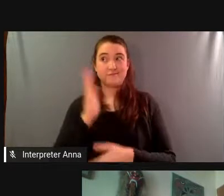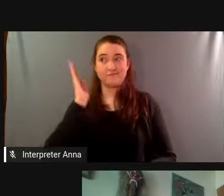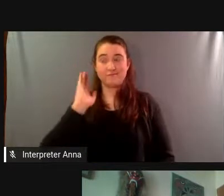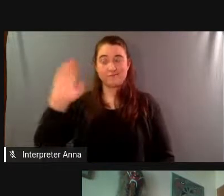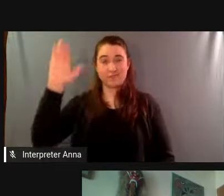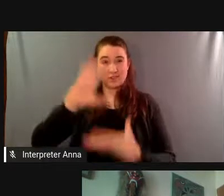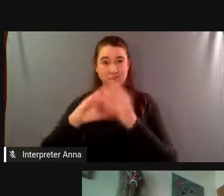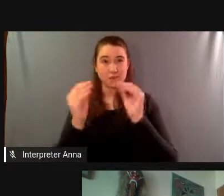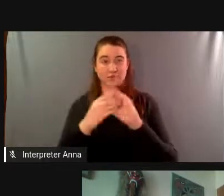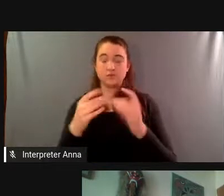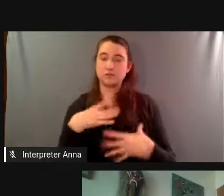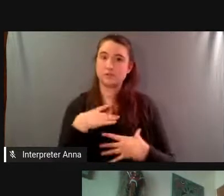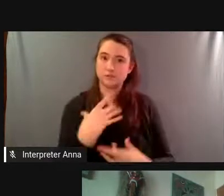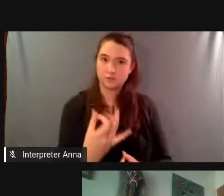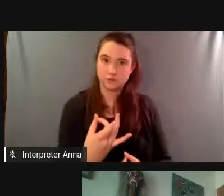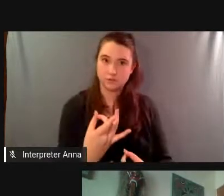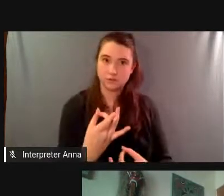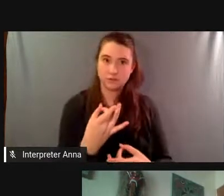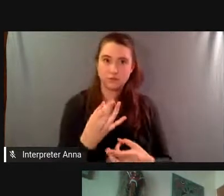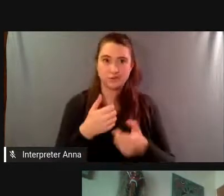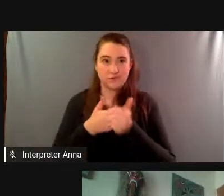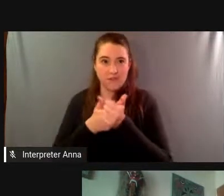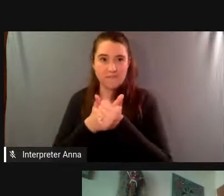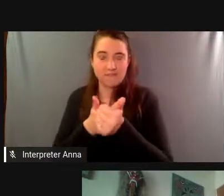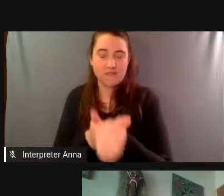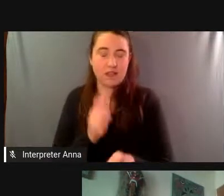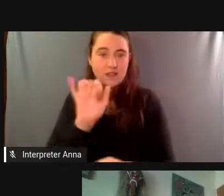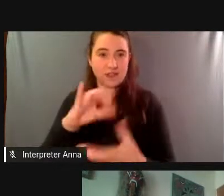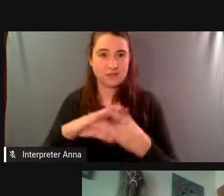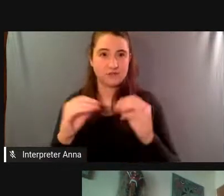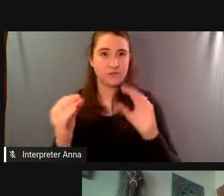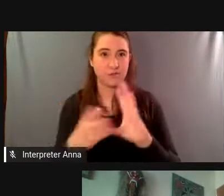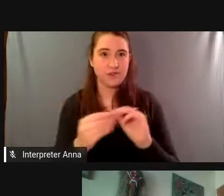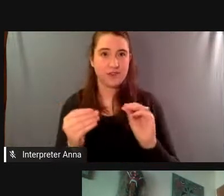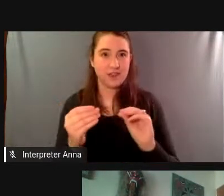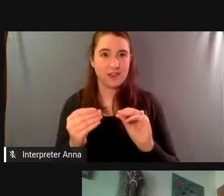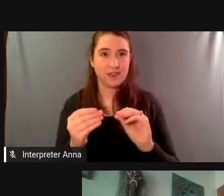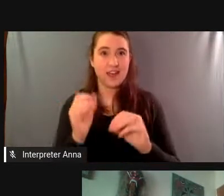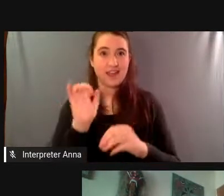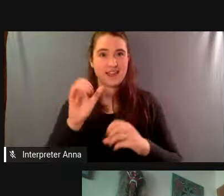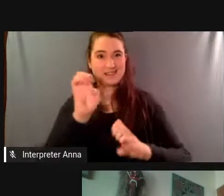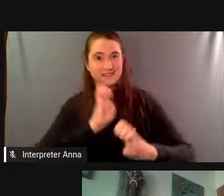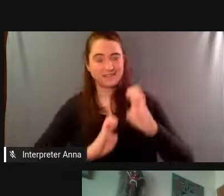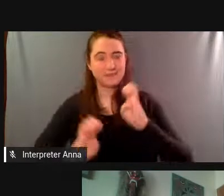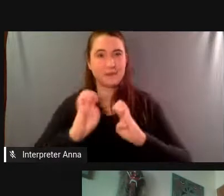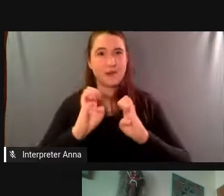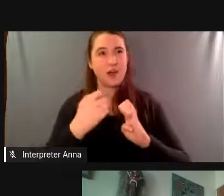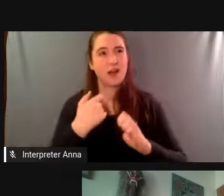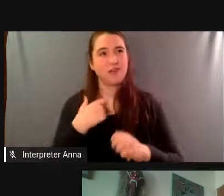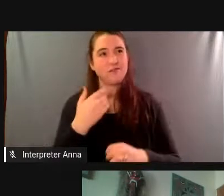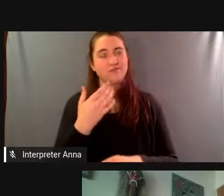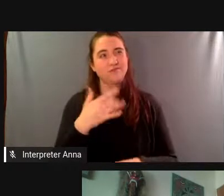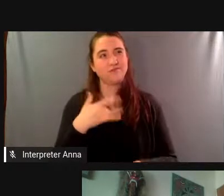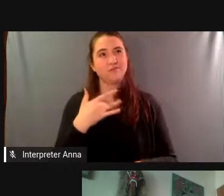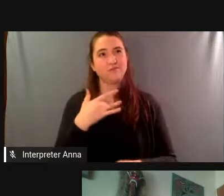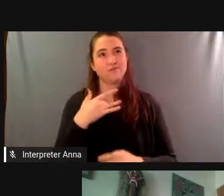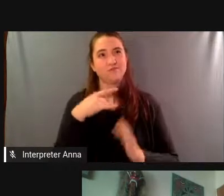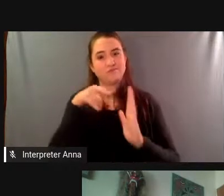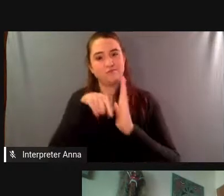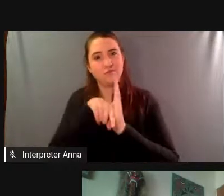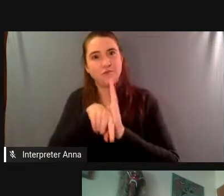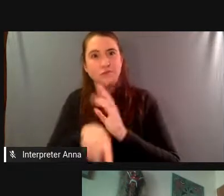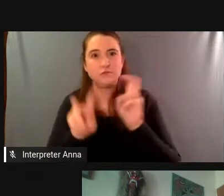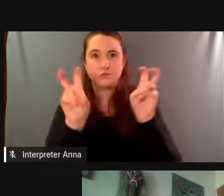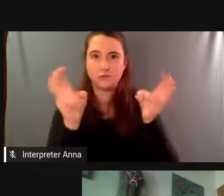experiences and adventures that led towards this epic experiment um i think could really deepen themes about a group of people